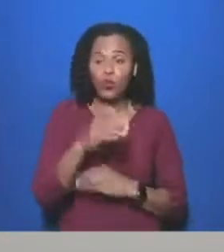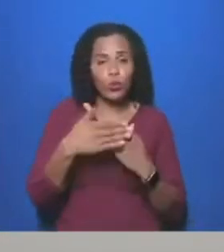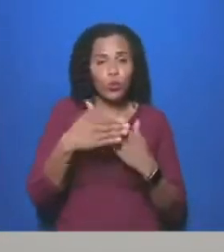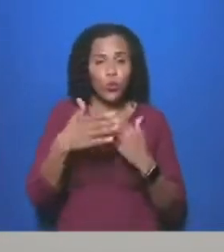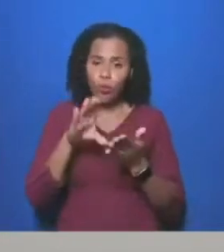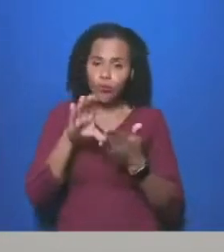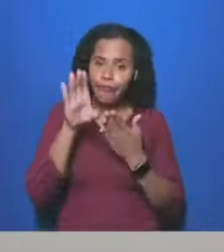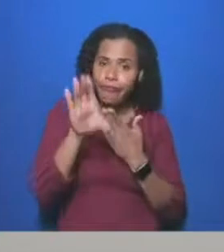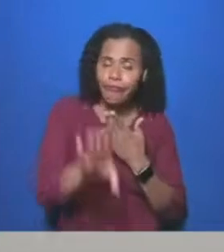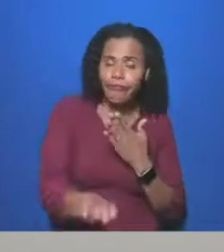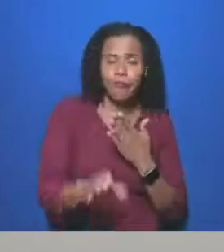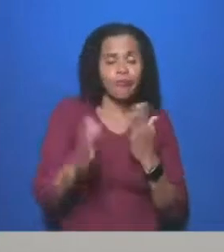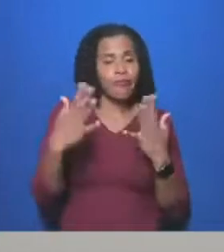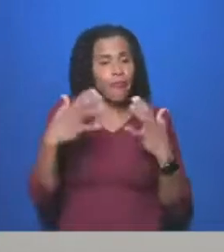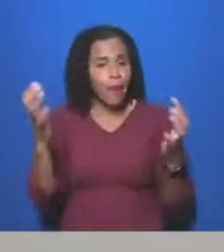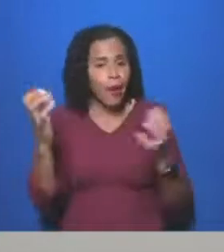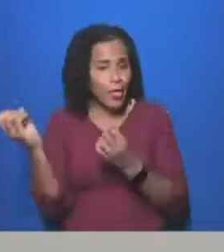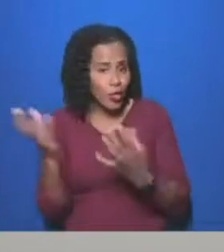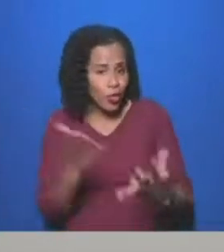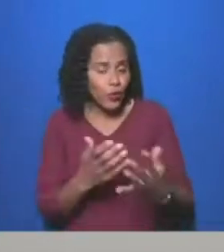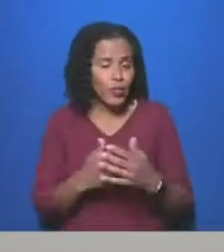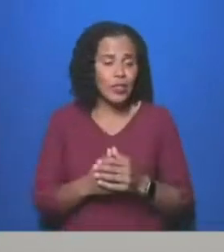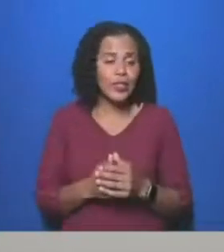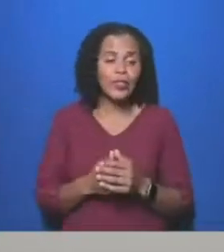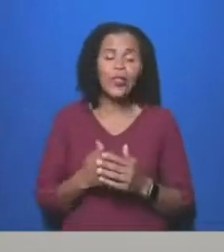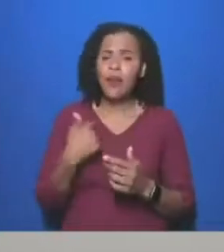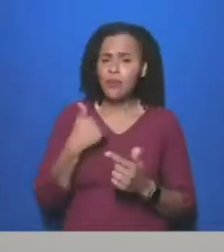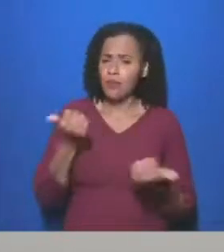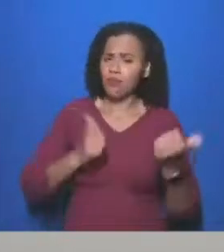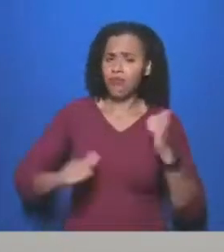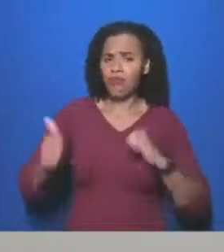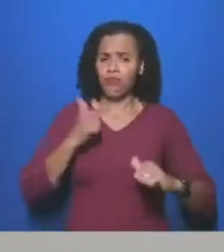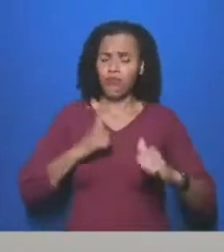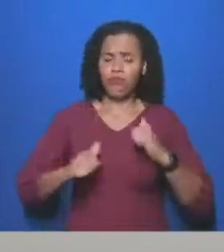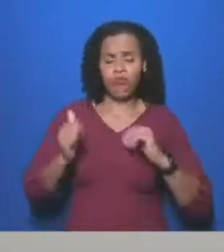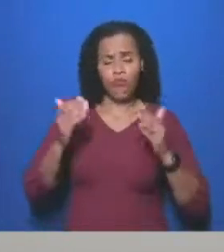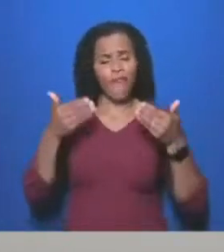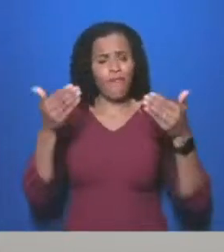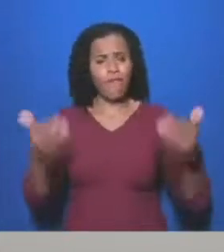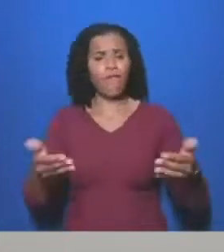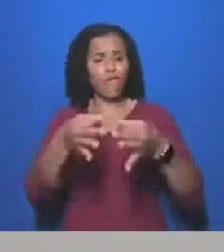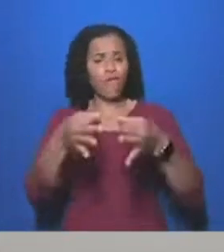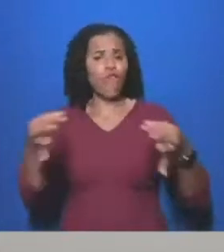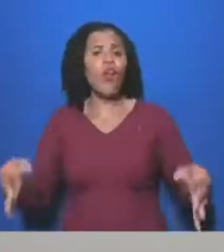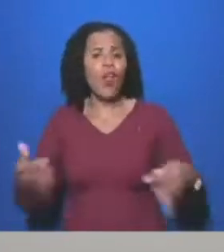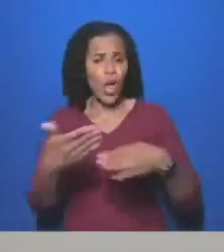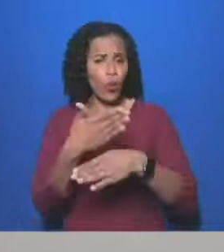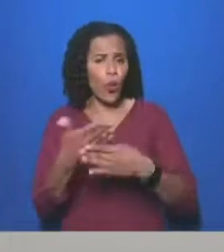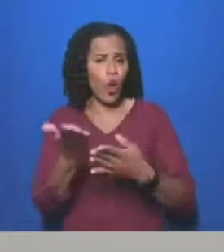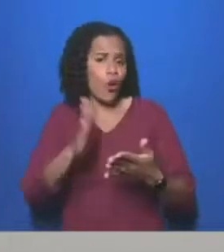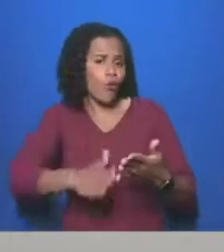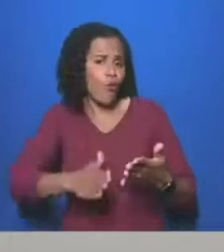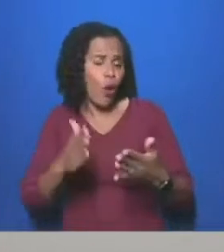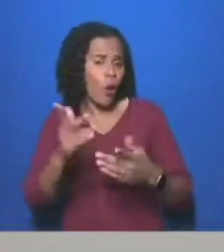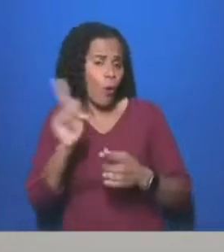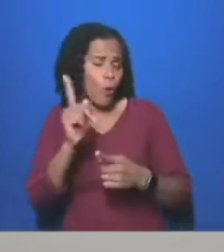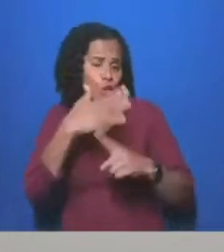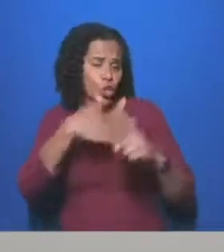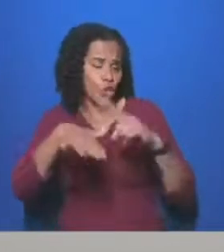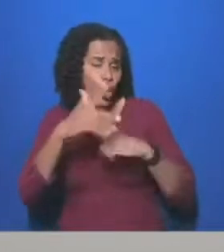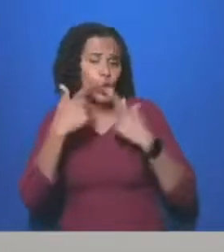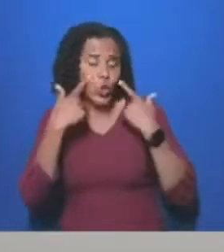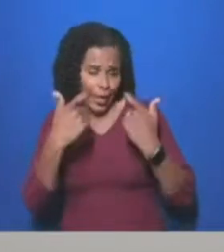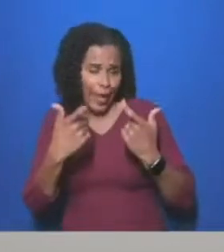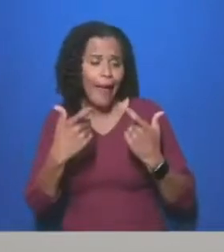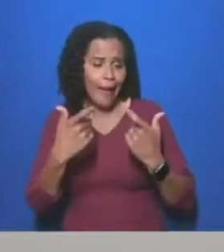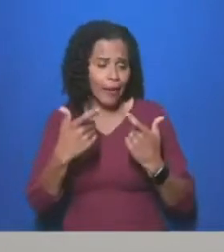GMB and a proud frontline worker in our social care sector. Congress, public services are part of the fabric which holds